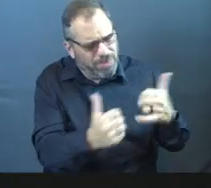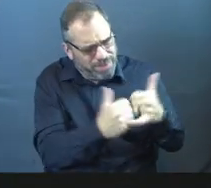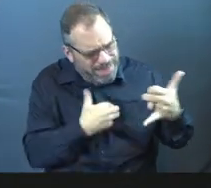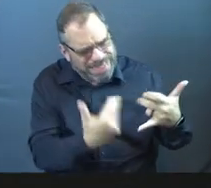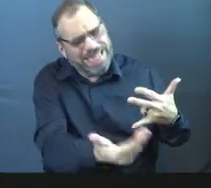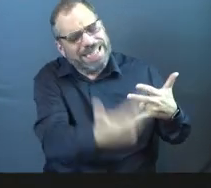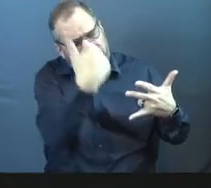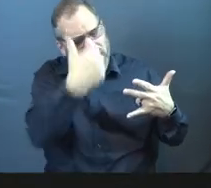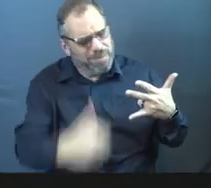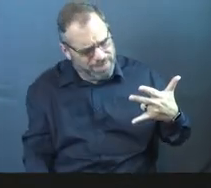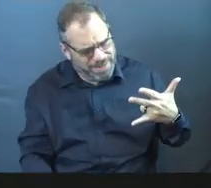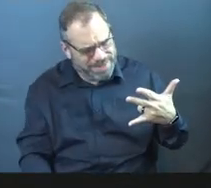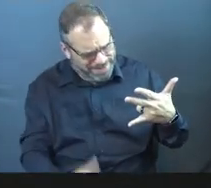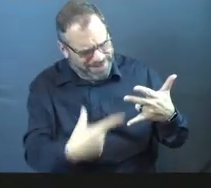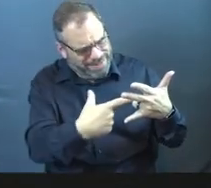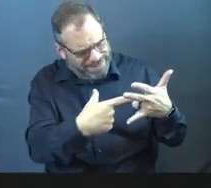me.